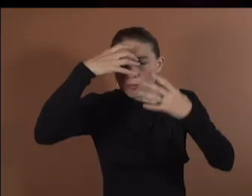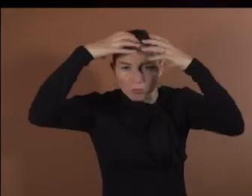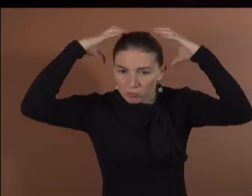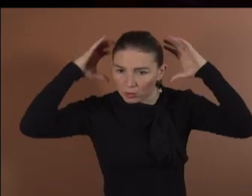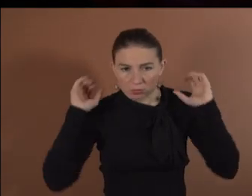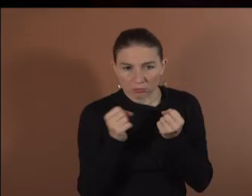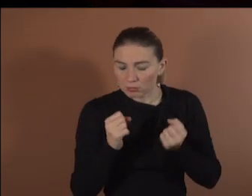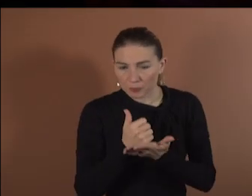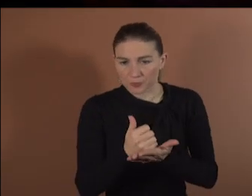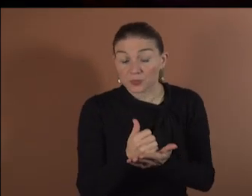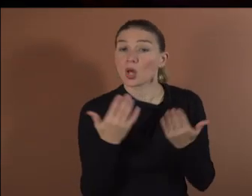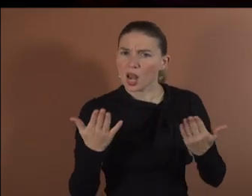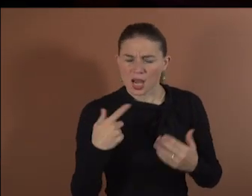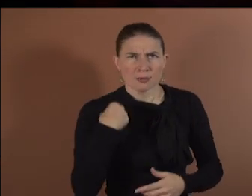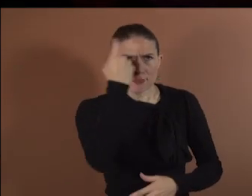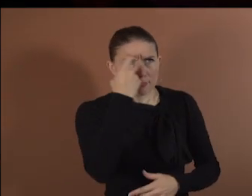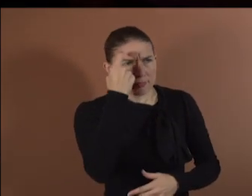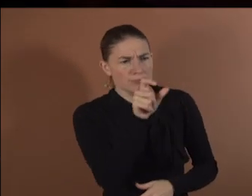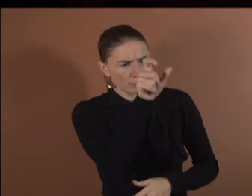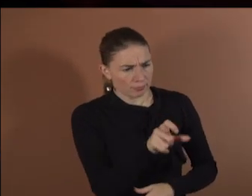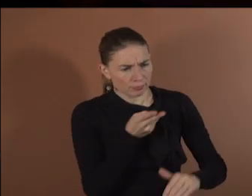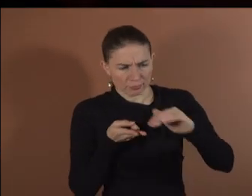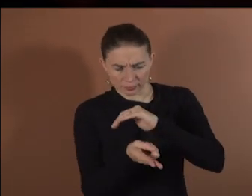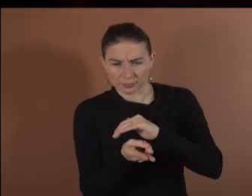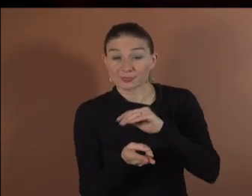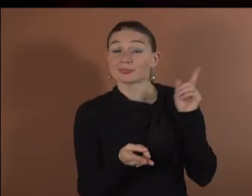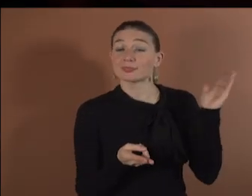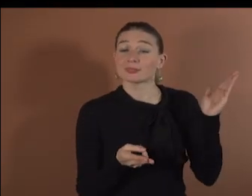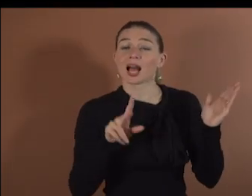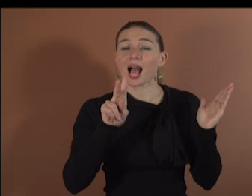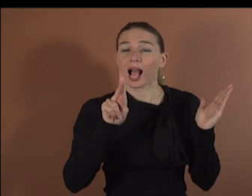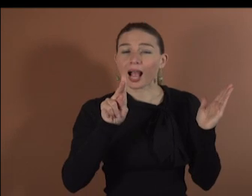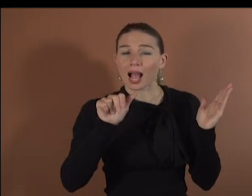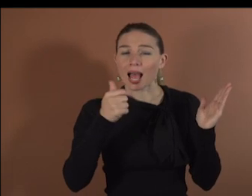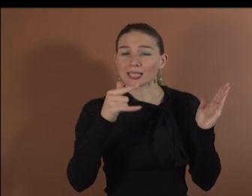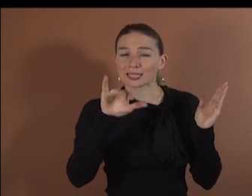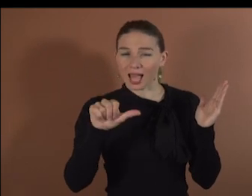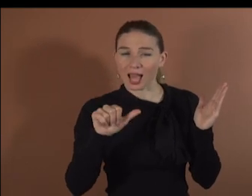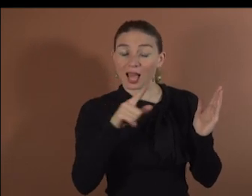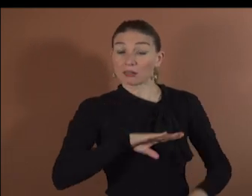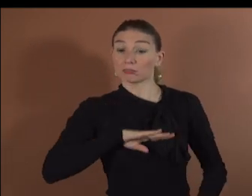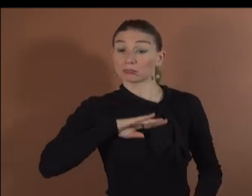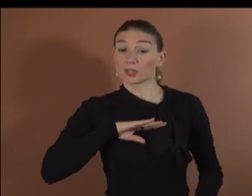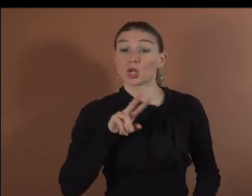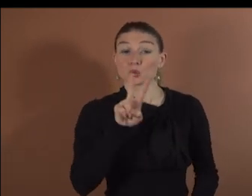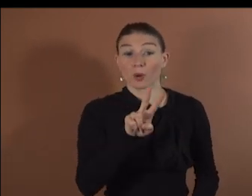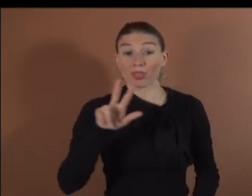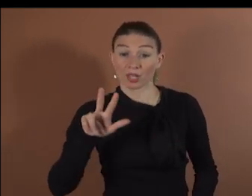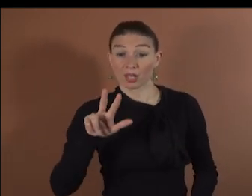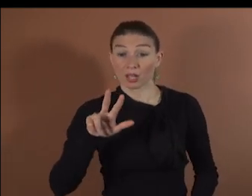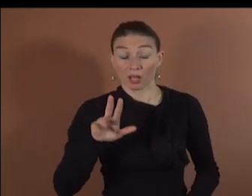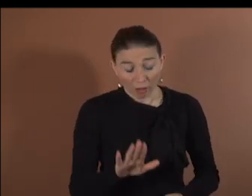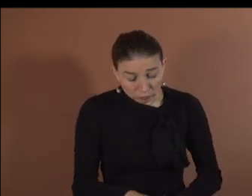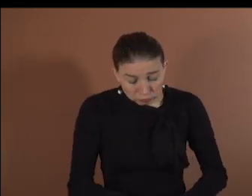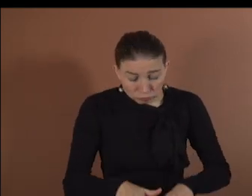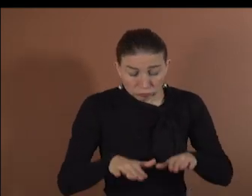is from Katja. Katja is actually 23 years old right now. Up to year 21, Katja